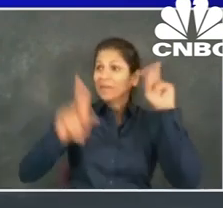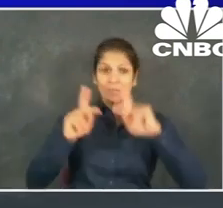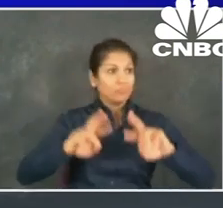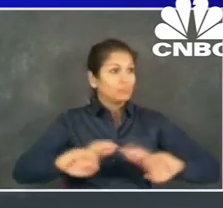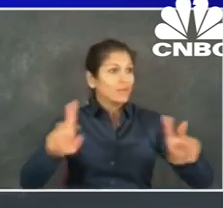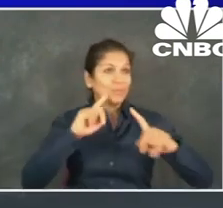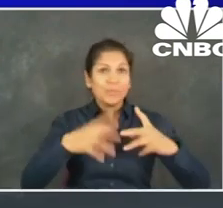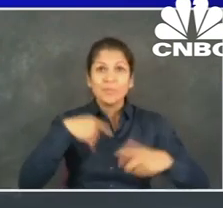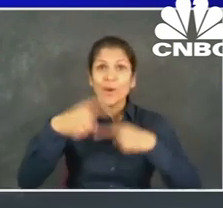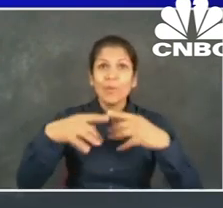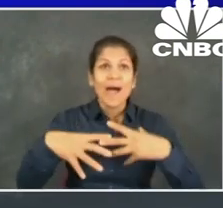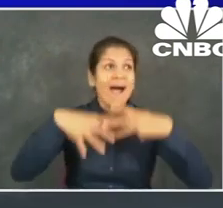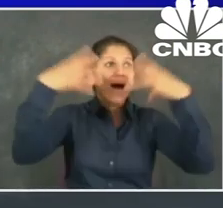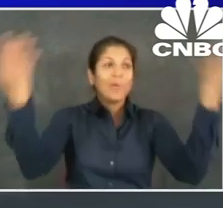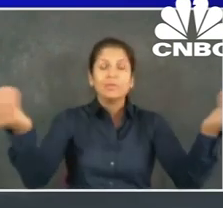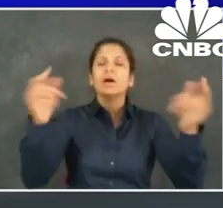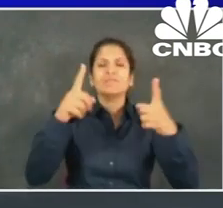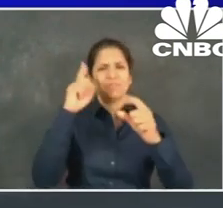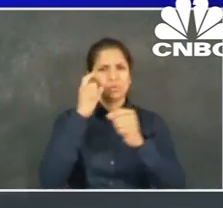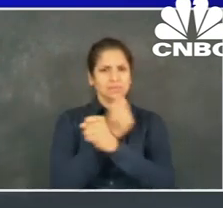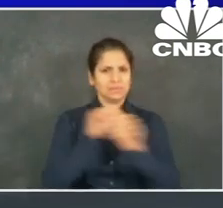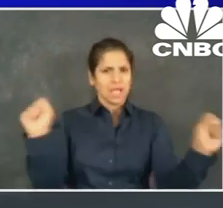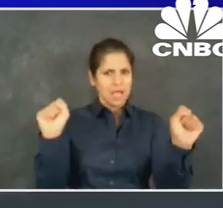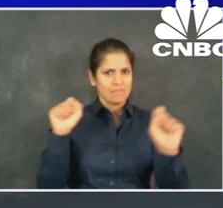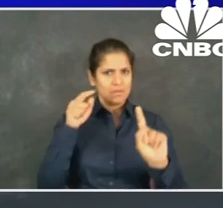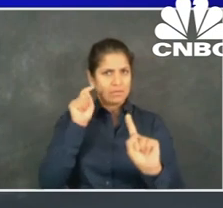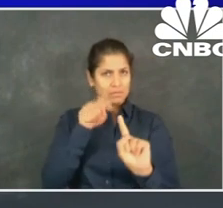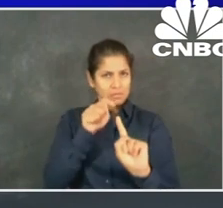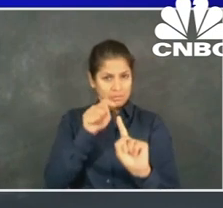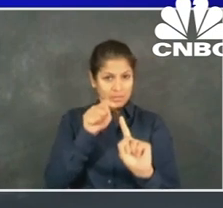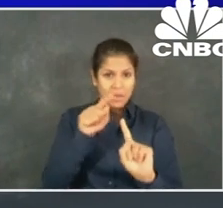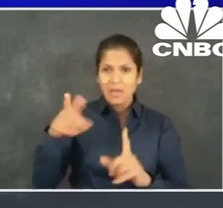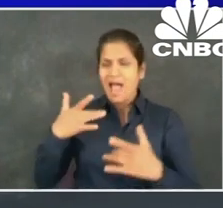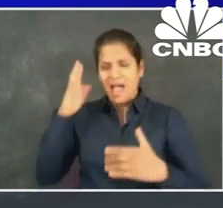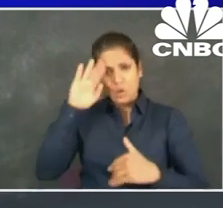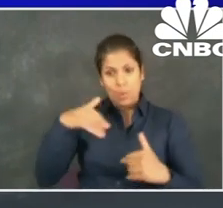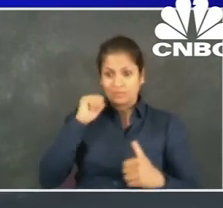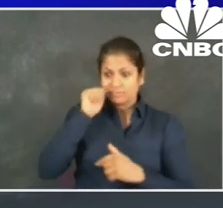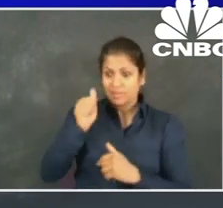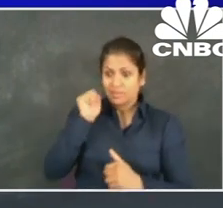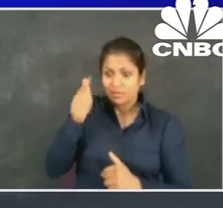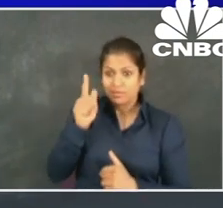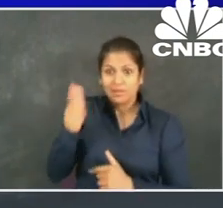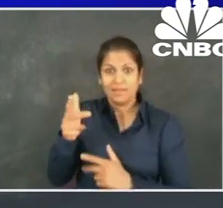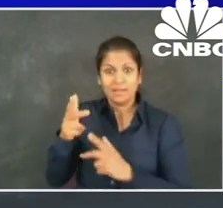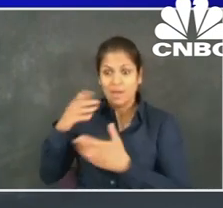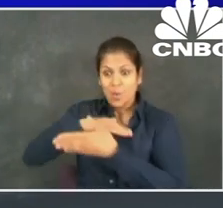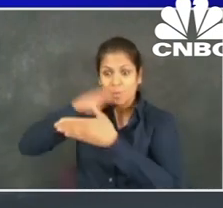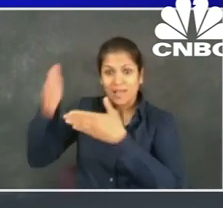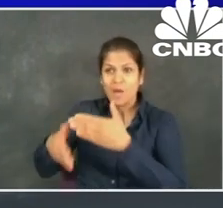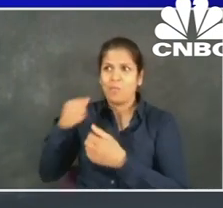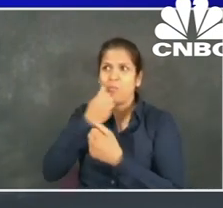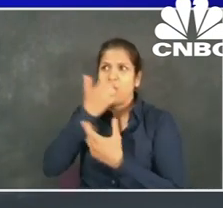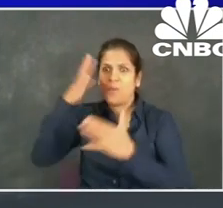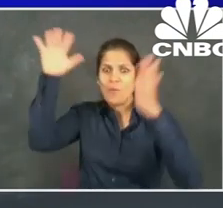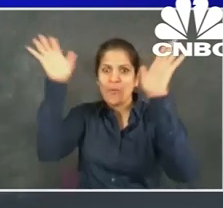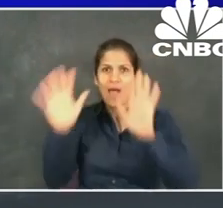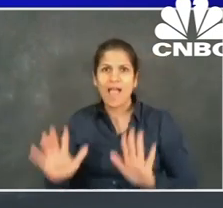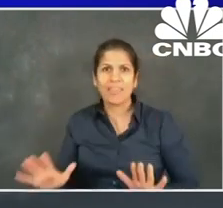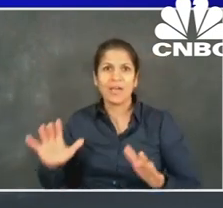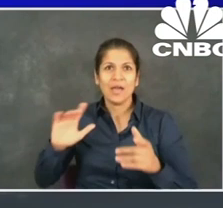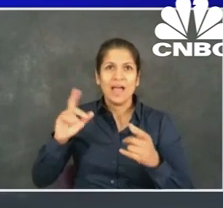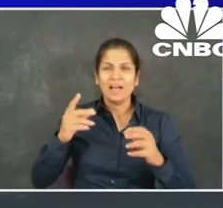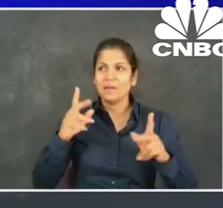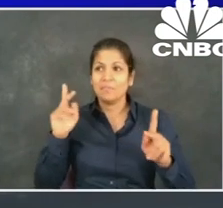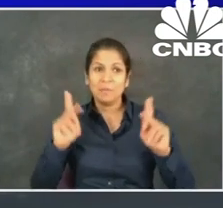tells us we're going have a new challenge, and we combine the fact that we have to meet that challenge by understanding where people are going to